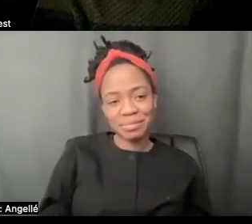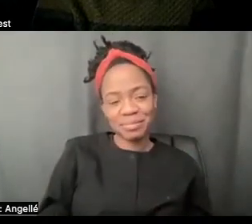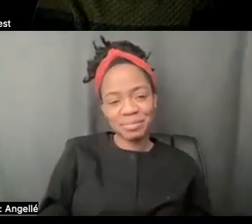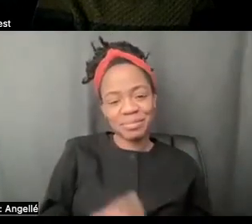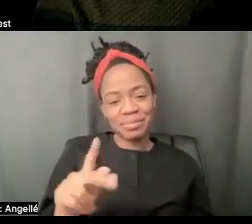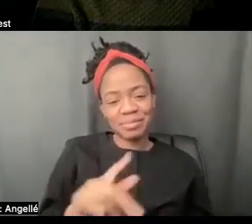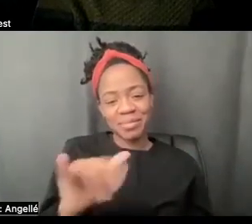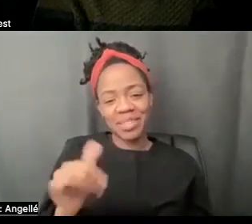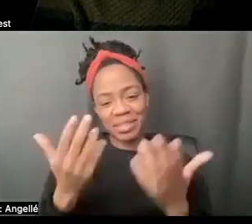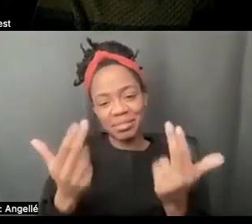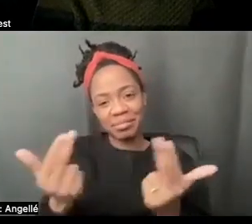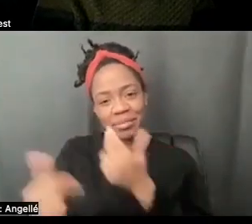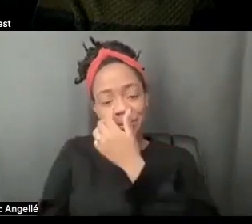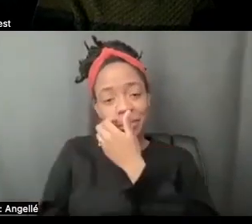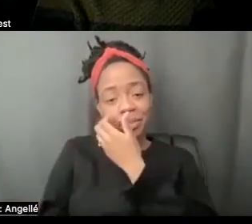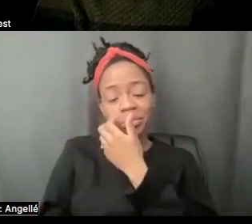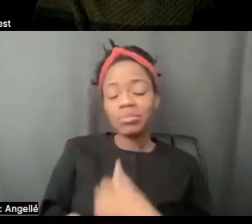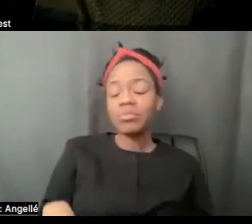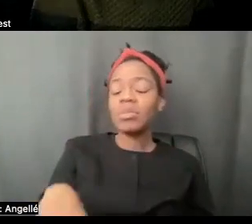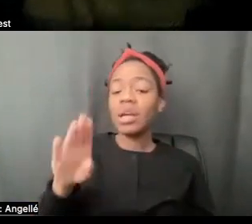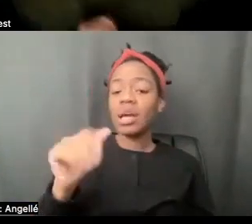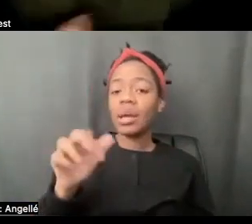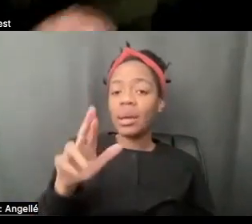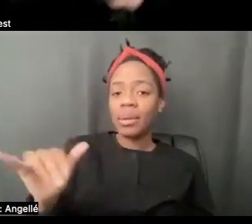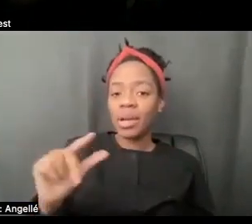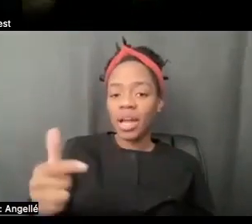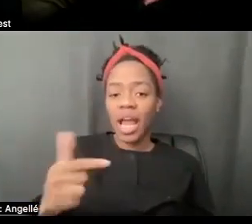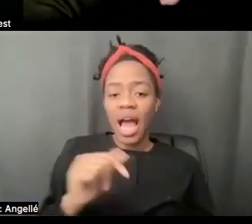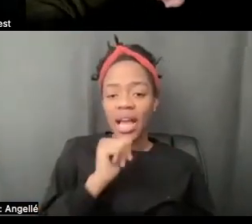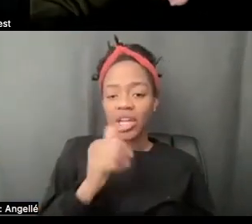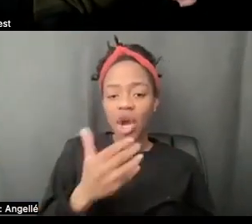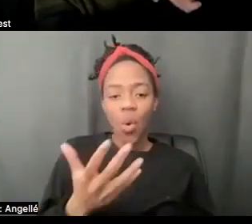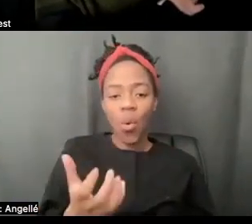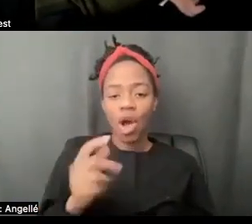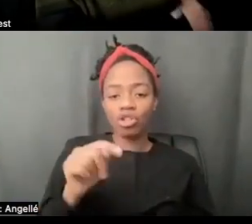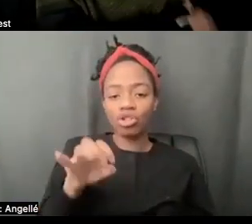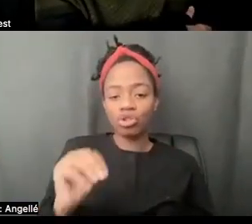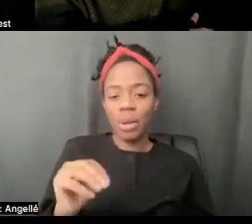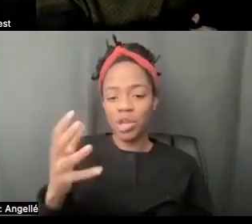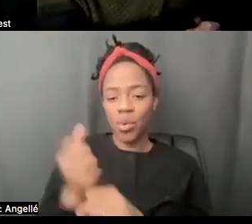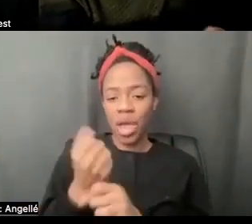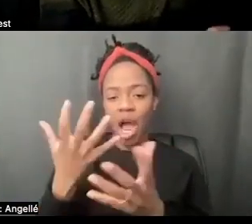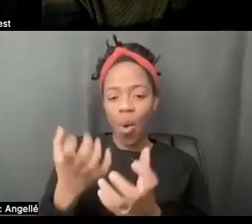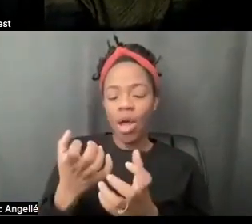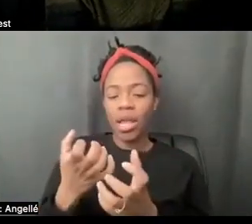I just, I just, I don't want Trump to win. want him in jail within the next six months.